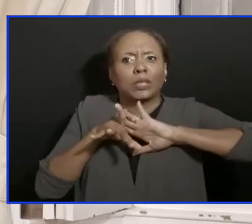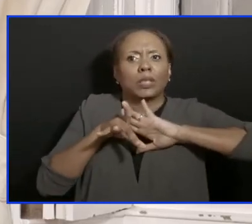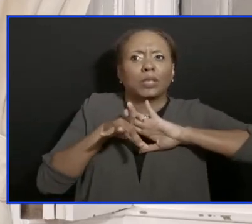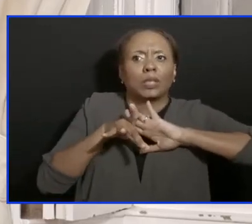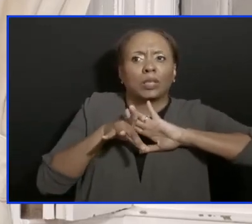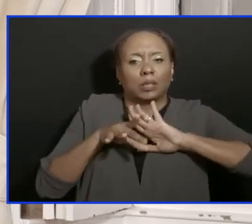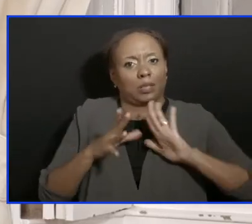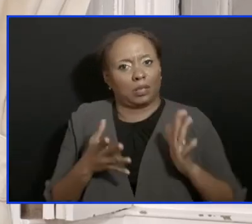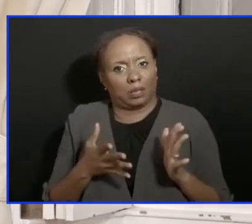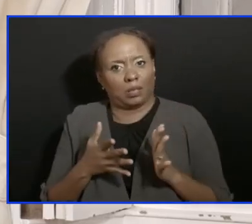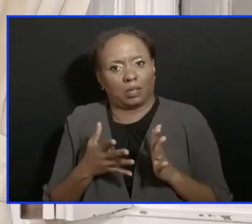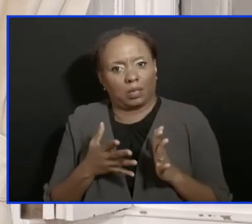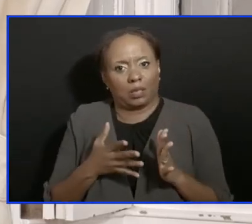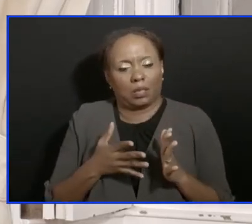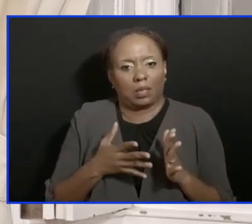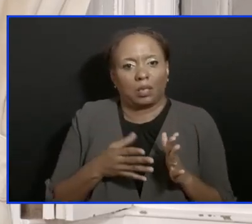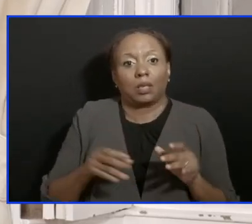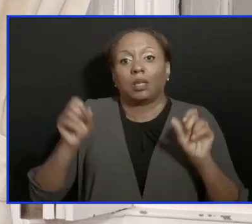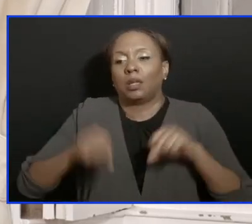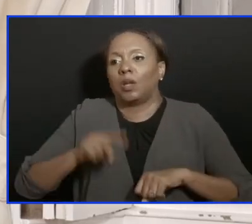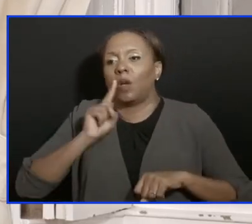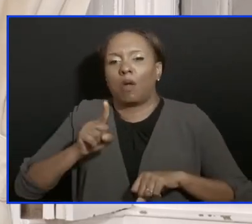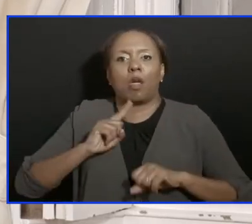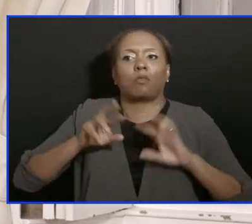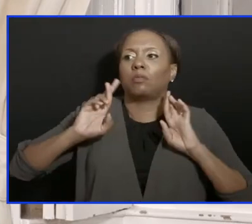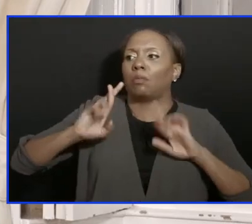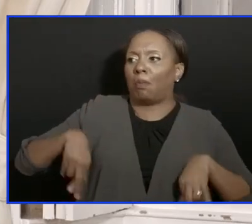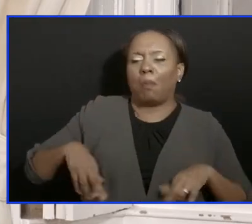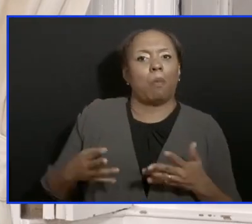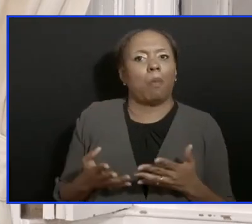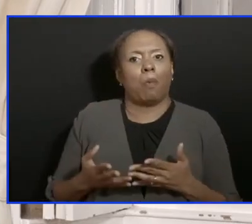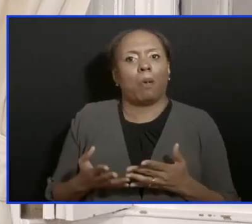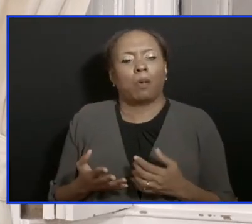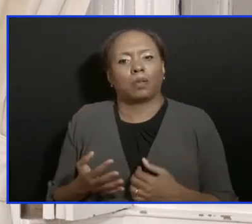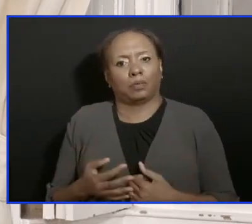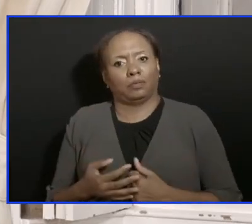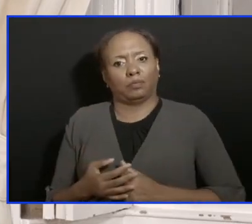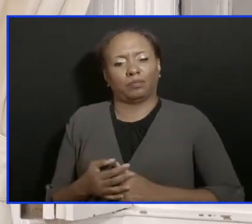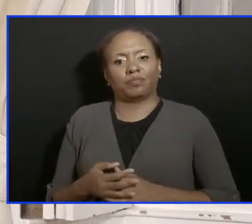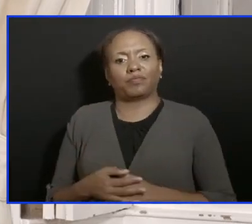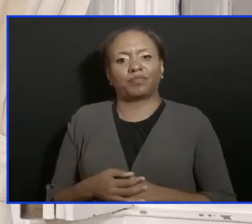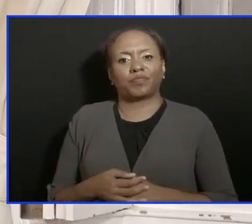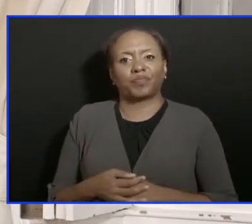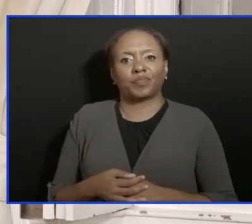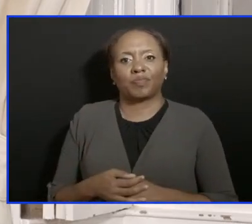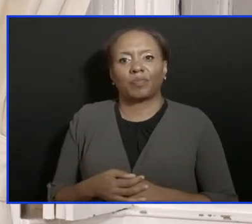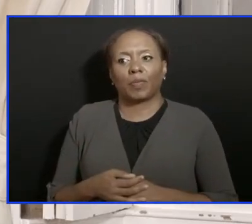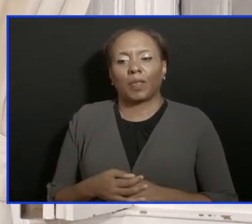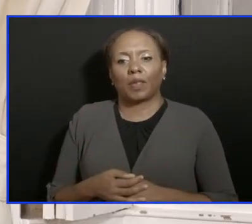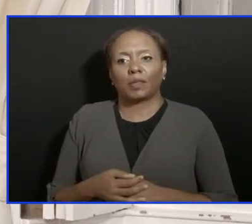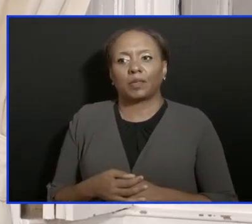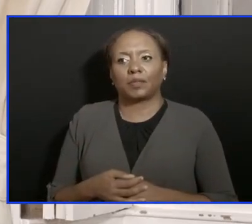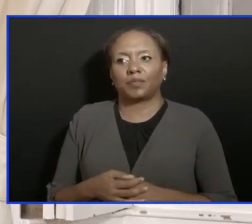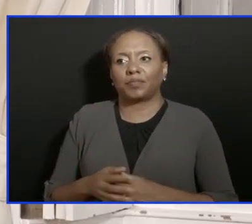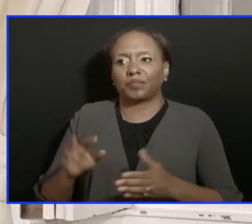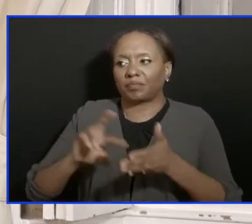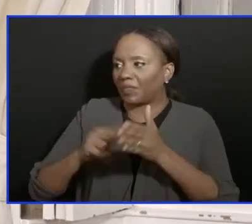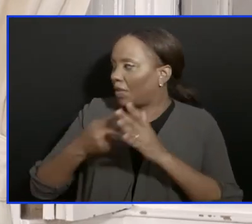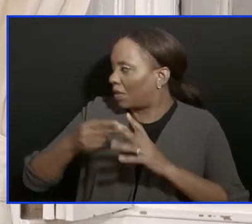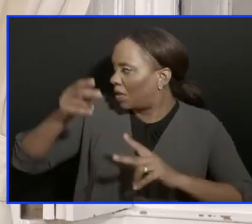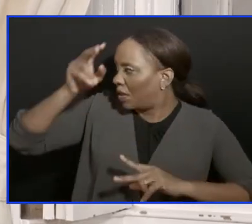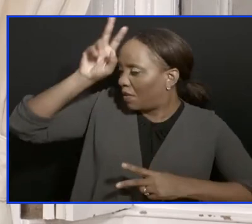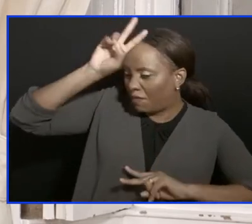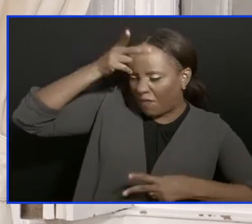certainly mount a rapid response to the virus in the space. Doing this prevents the virus from being able to